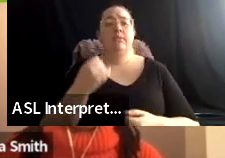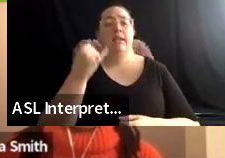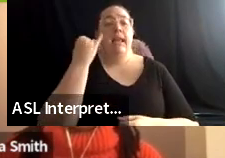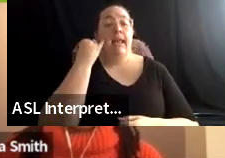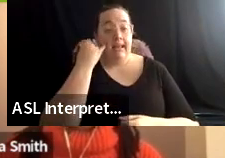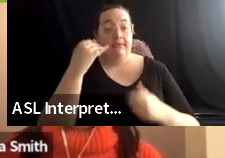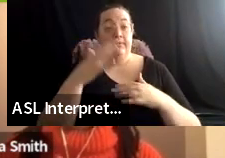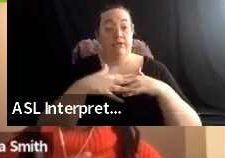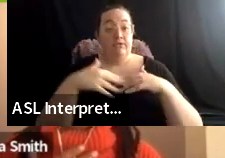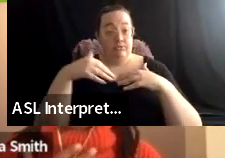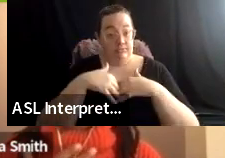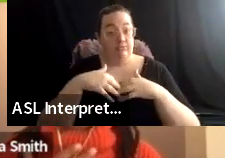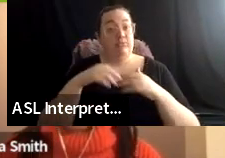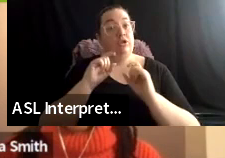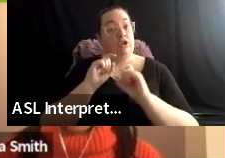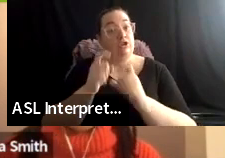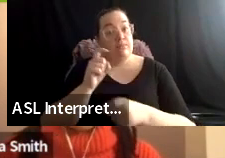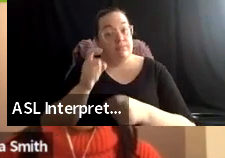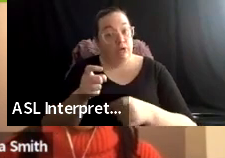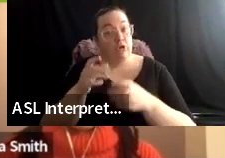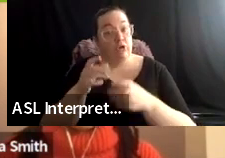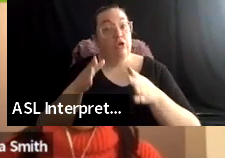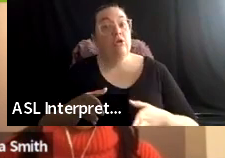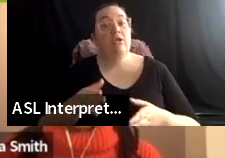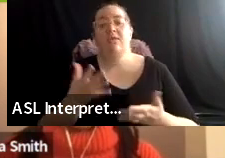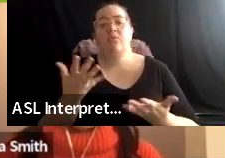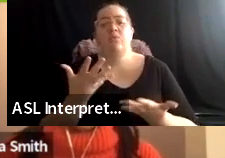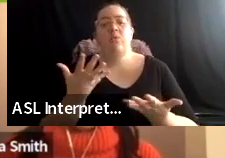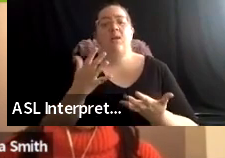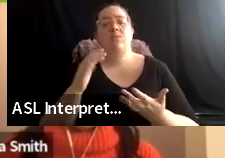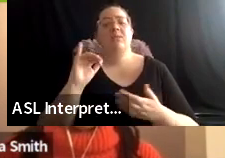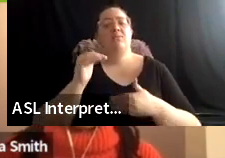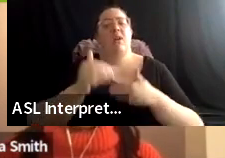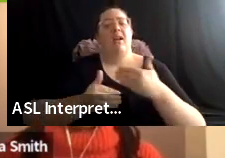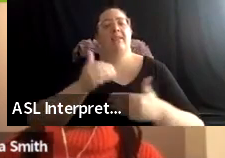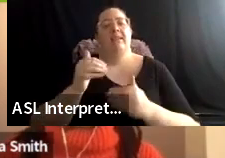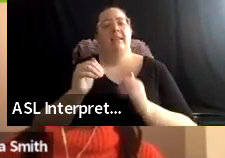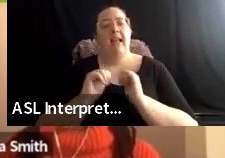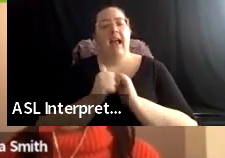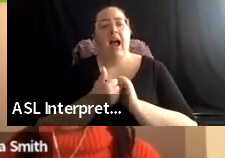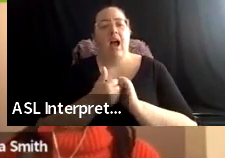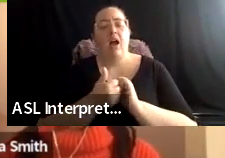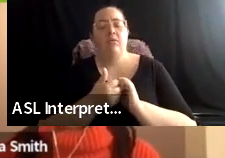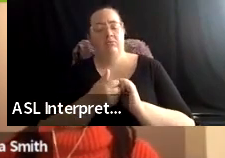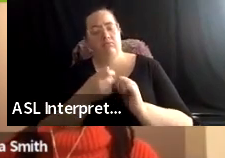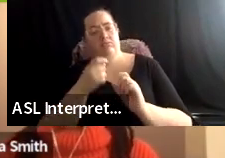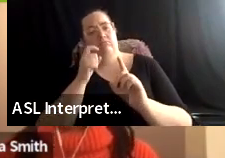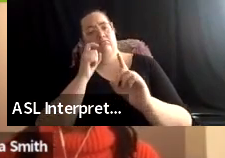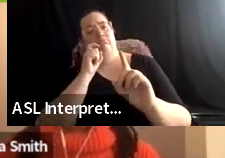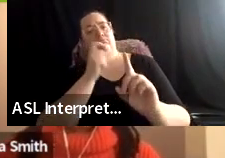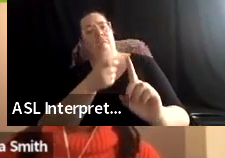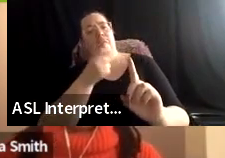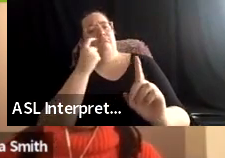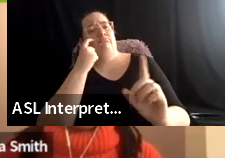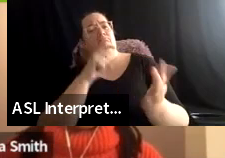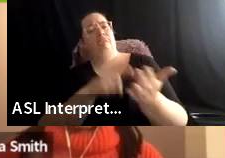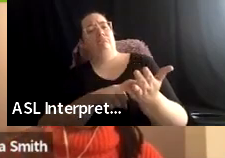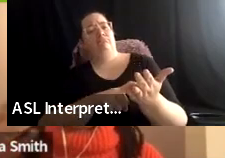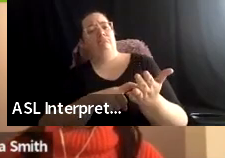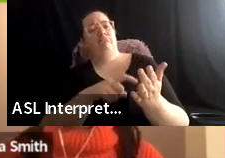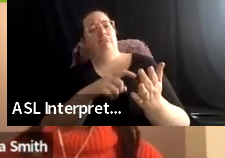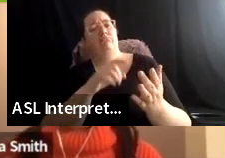credit attributed? Uh, what was the compensation process? Um, and were contributors on staff or were they consulted?